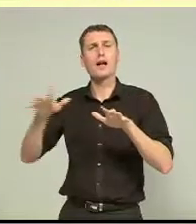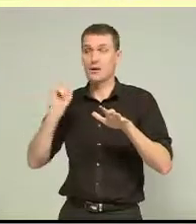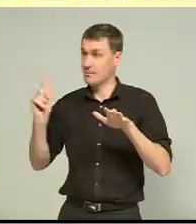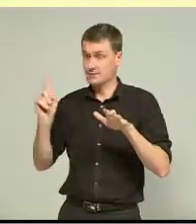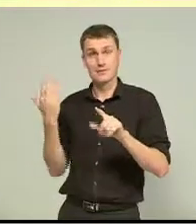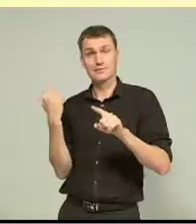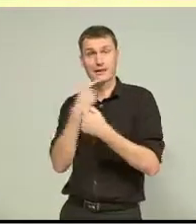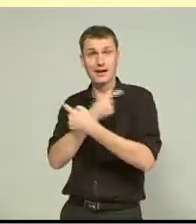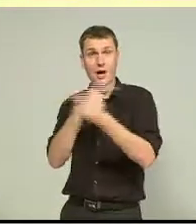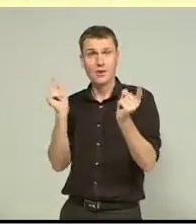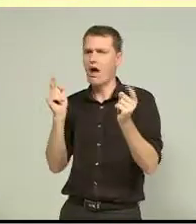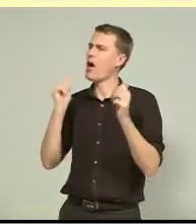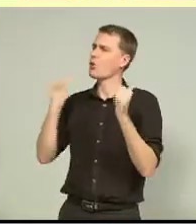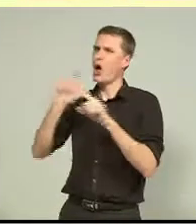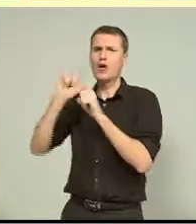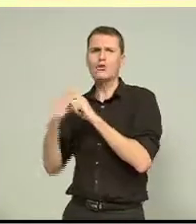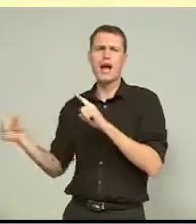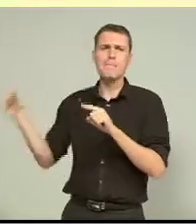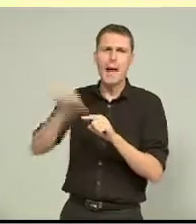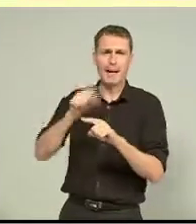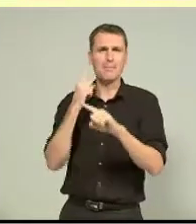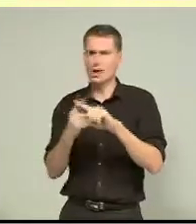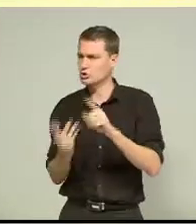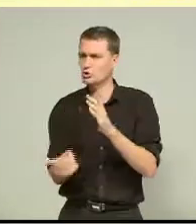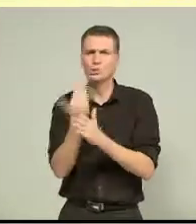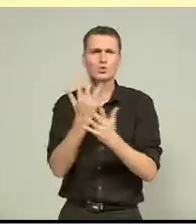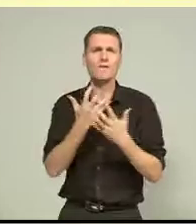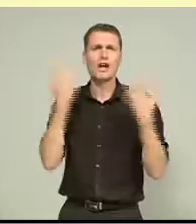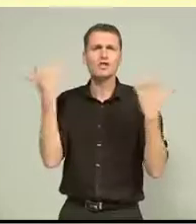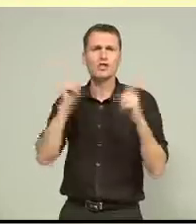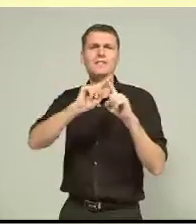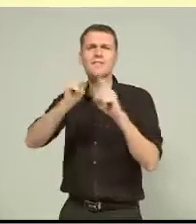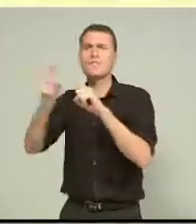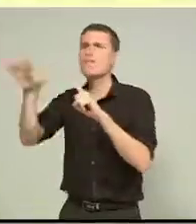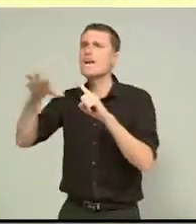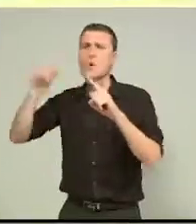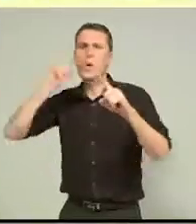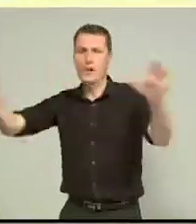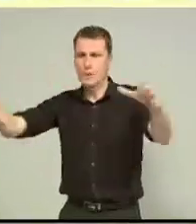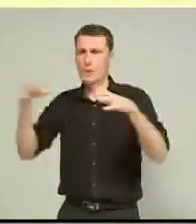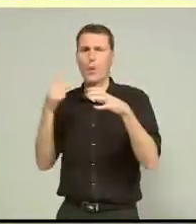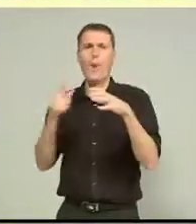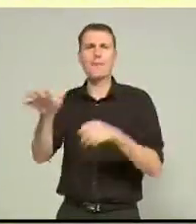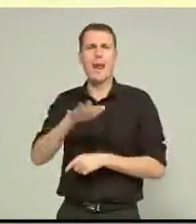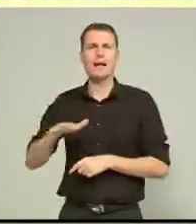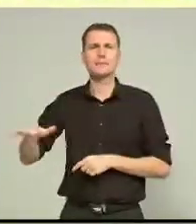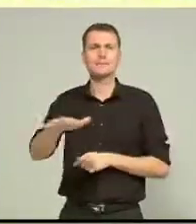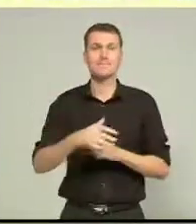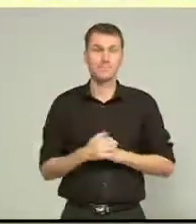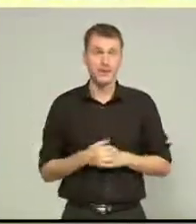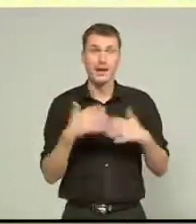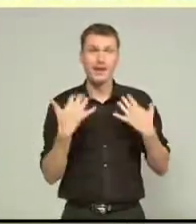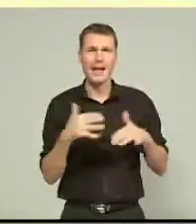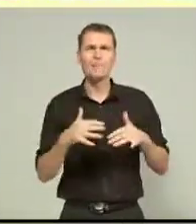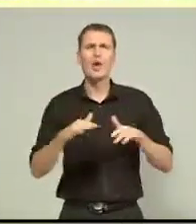but also reinvigorated with the different venues coming together in the one place. The Canterbury Earthquake Recovery Authority